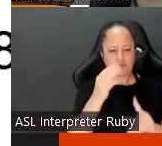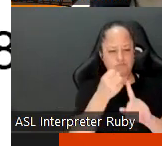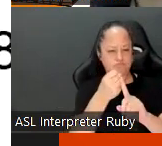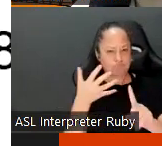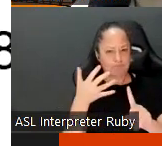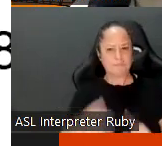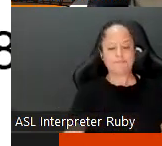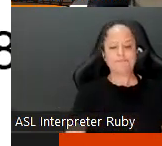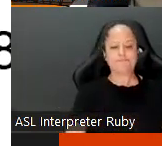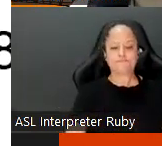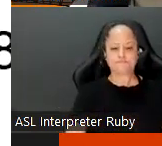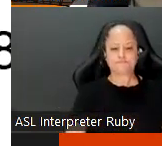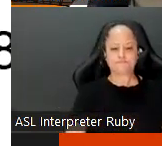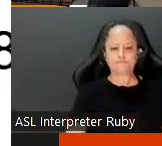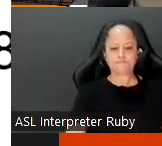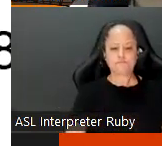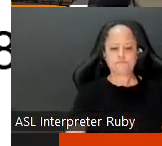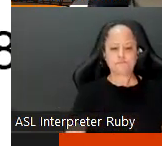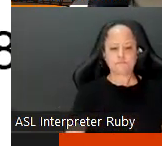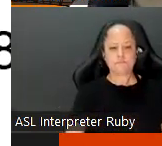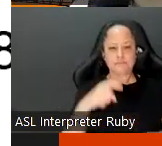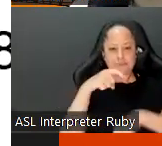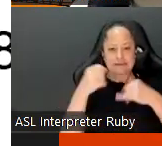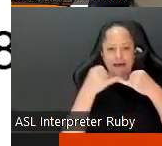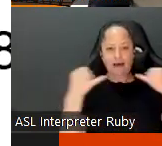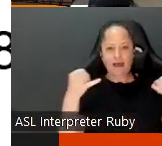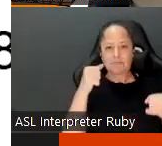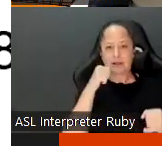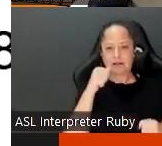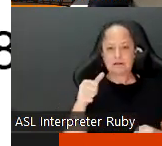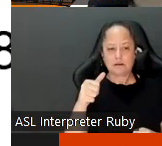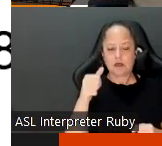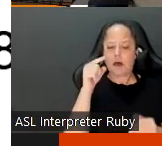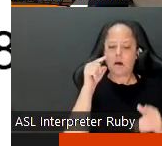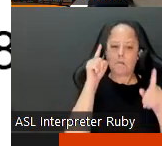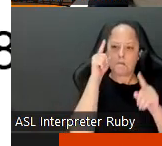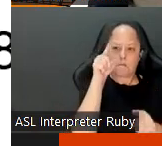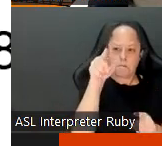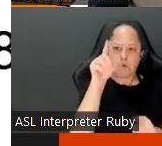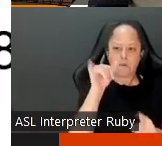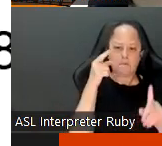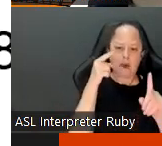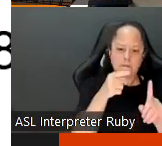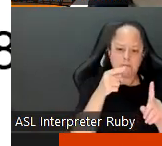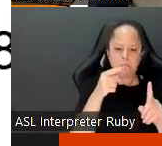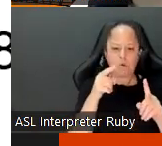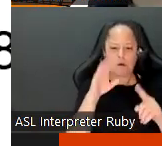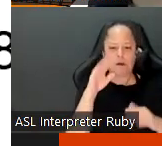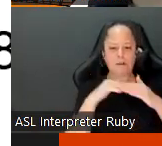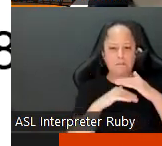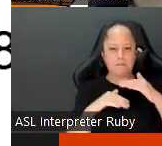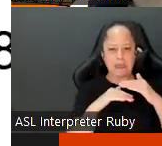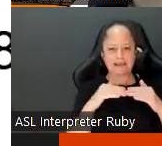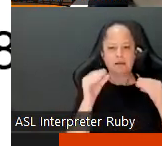all right so the timelines um we're not going to go on a uh point by point basis on this but we've put um on the